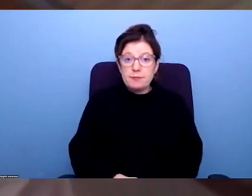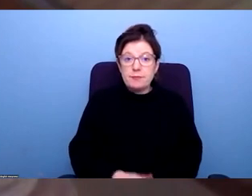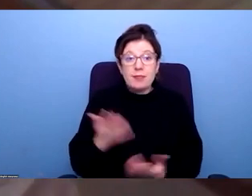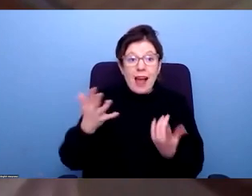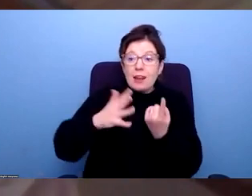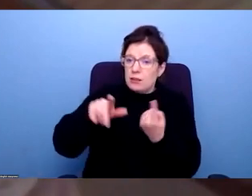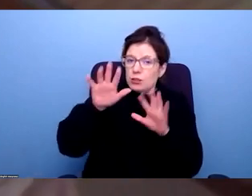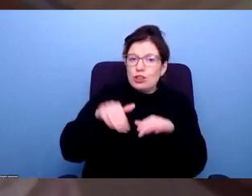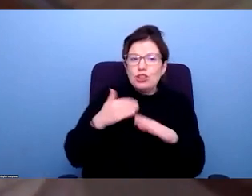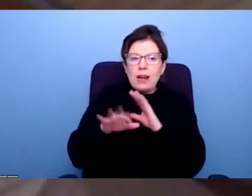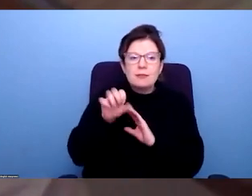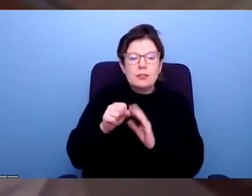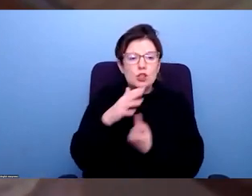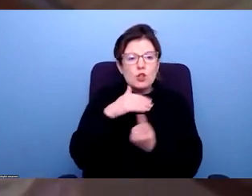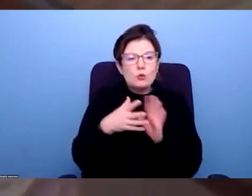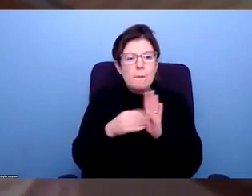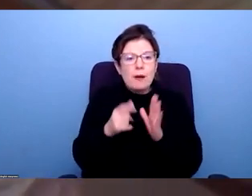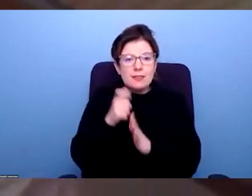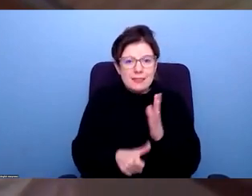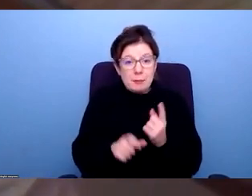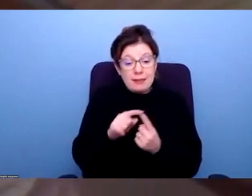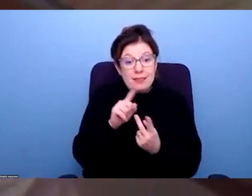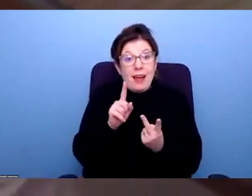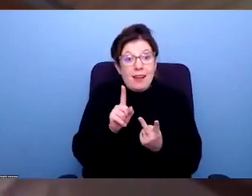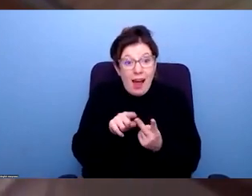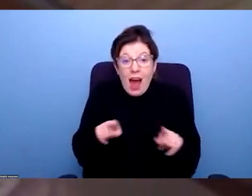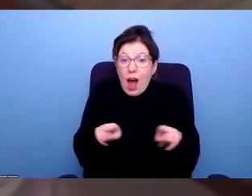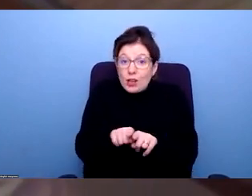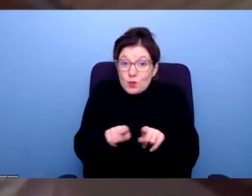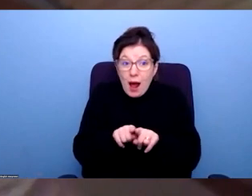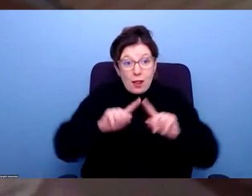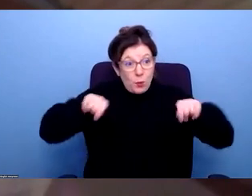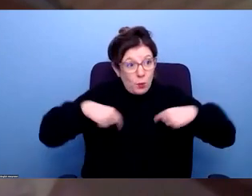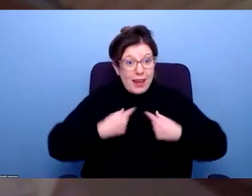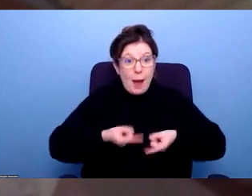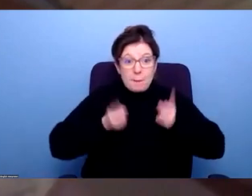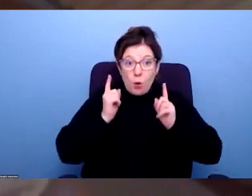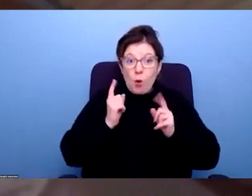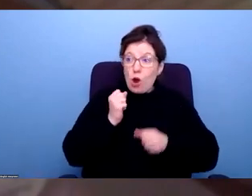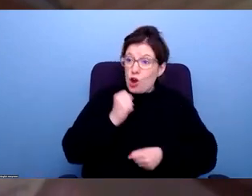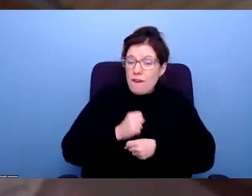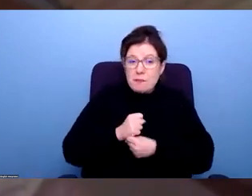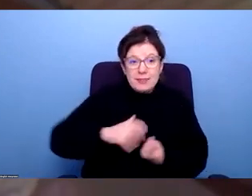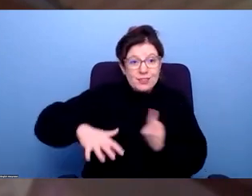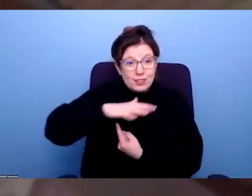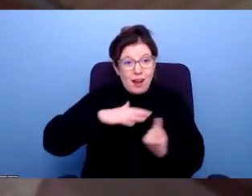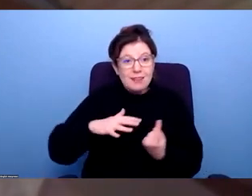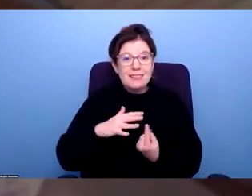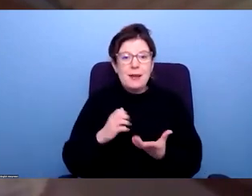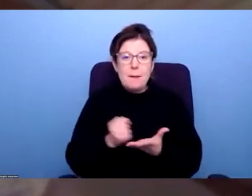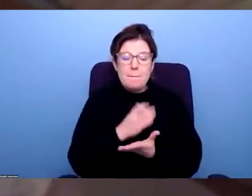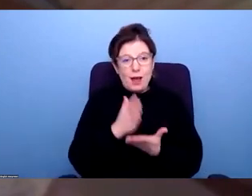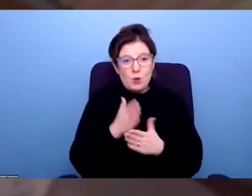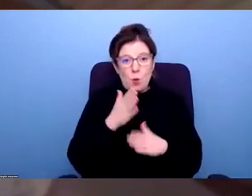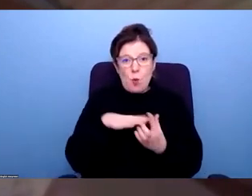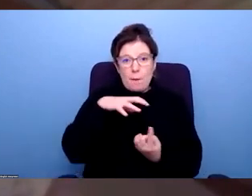of disability. It's also about how we make sure that that we that collectively, as employers, as government, as society, that we're making workplaces more